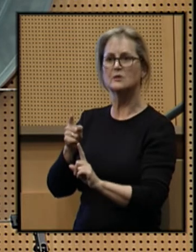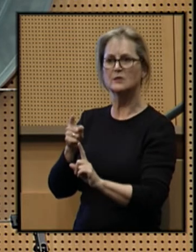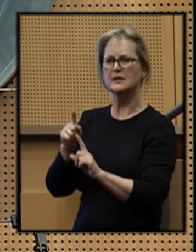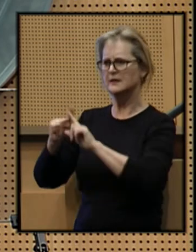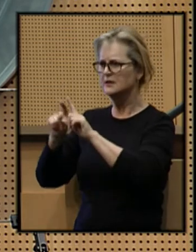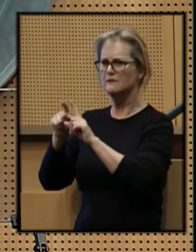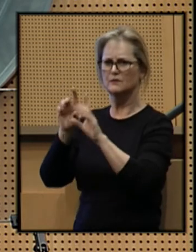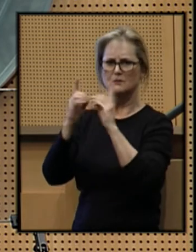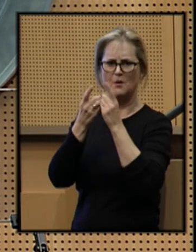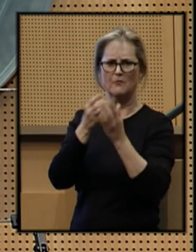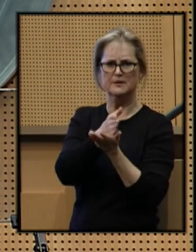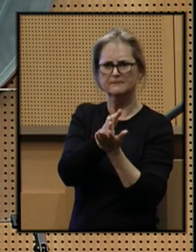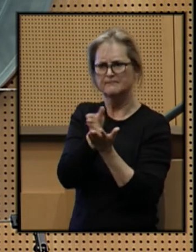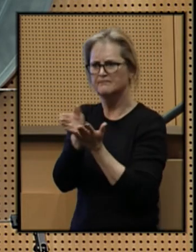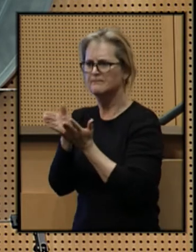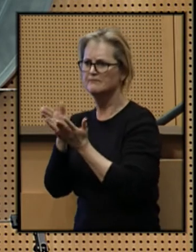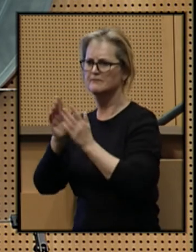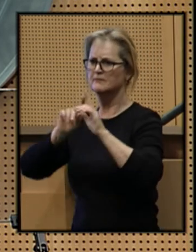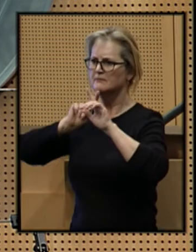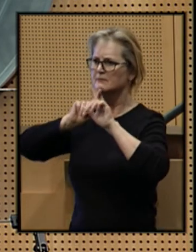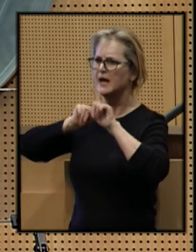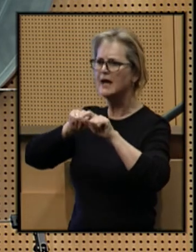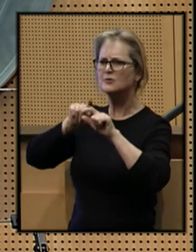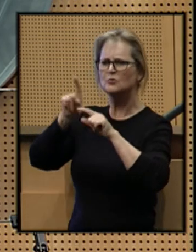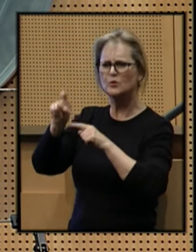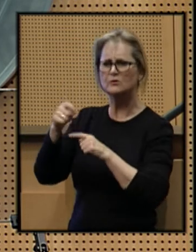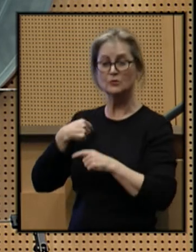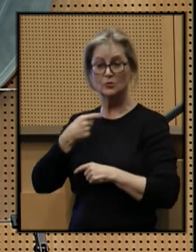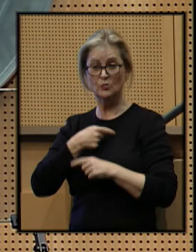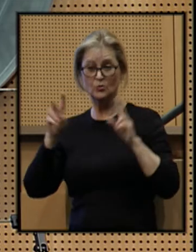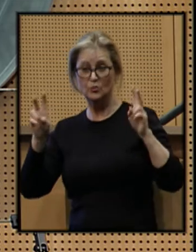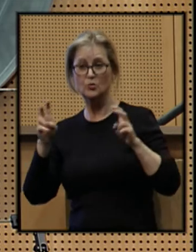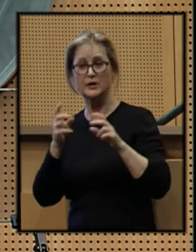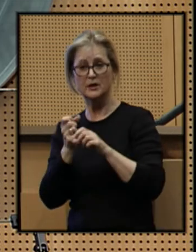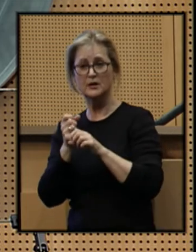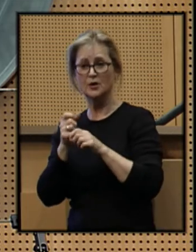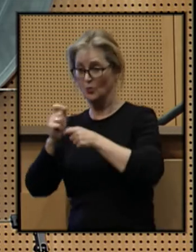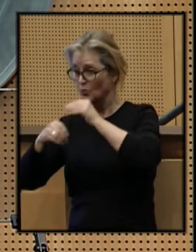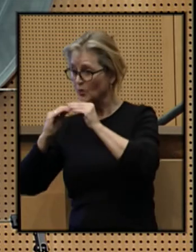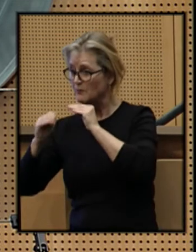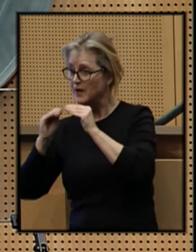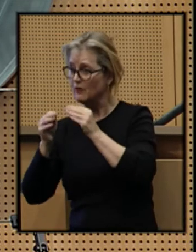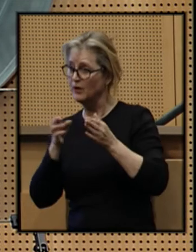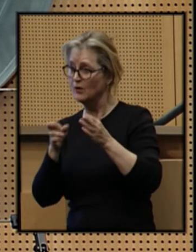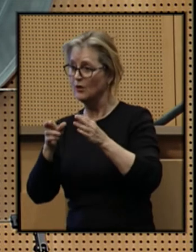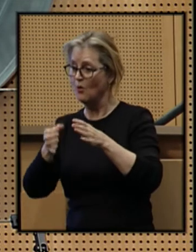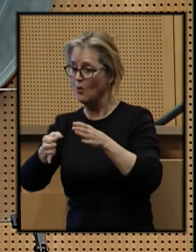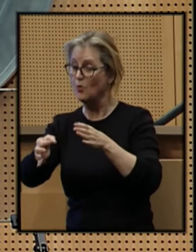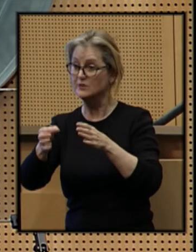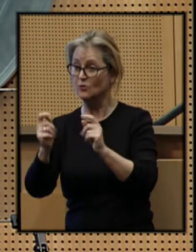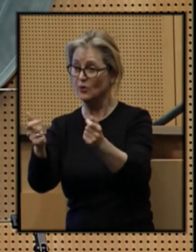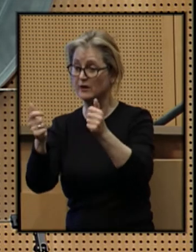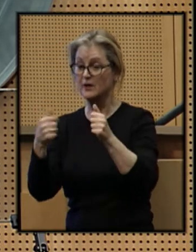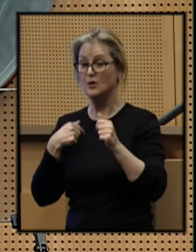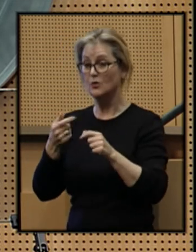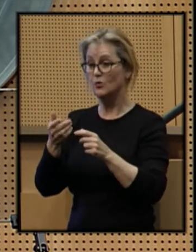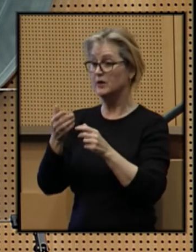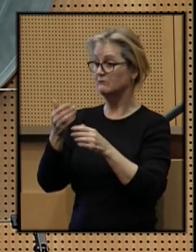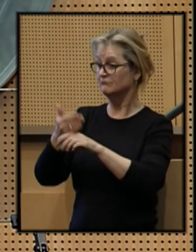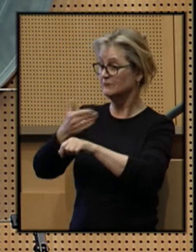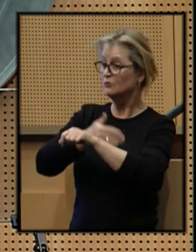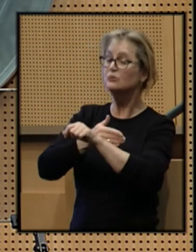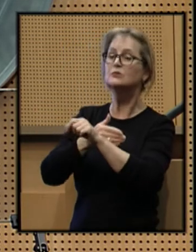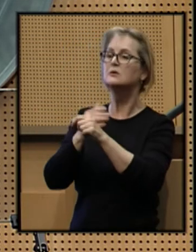departments, answering questions like, are we repairing potholes quickly enough? Are we increasing residential